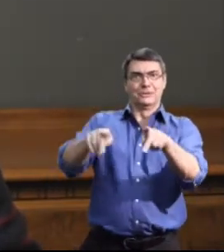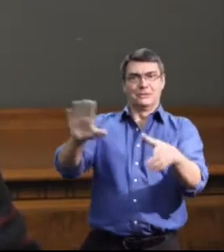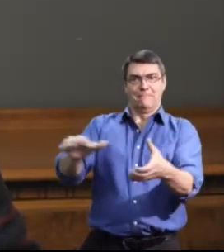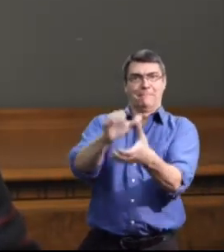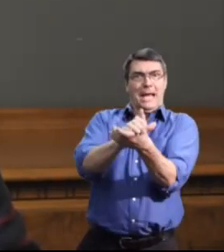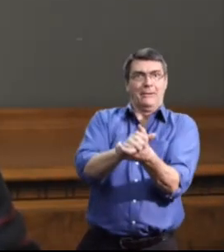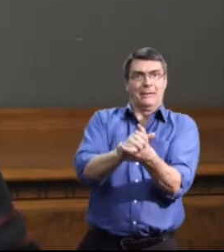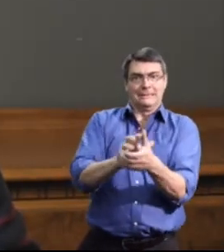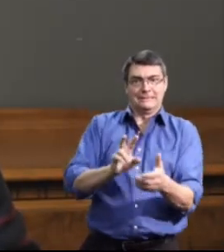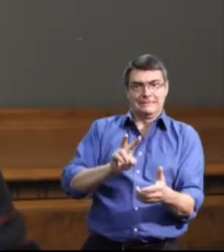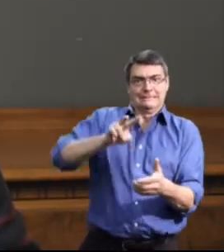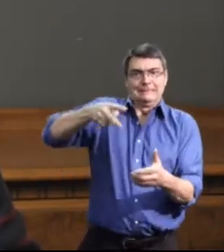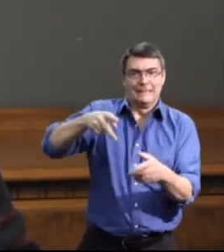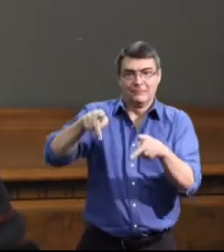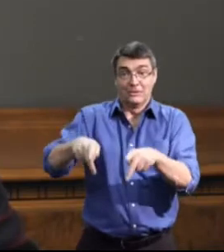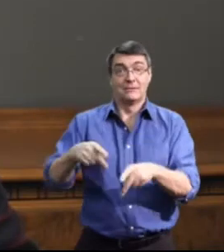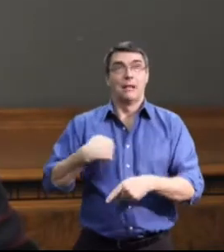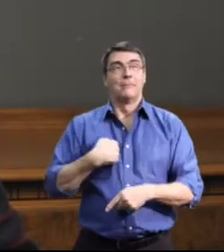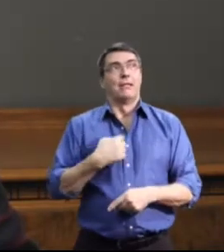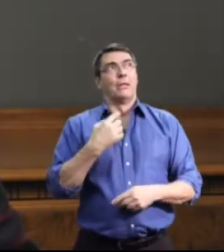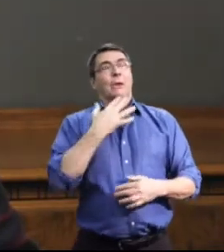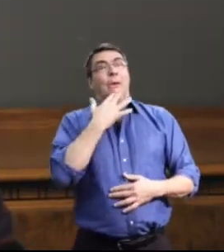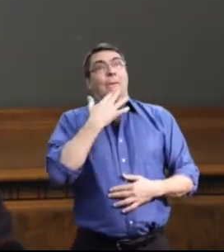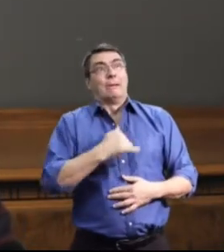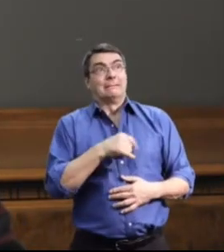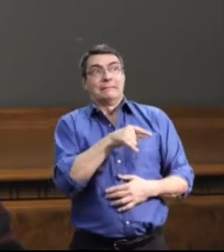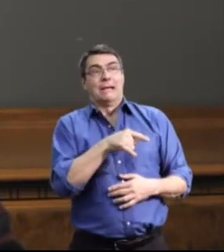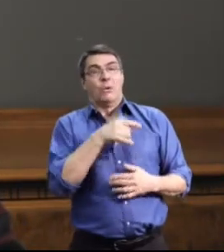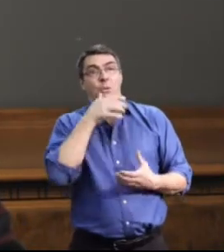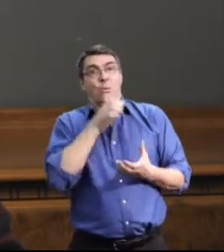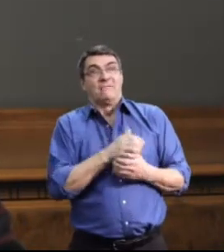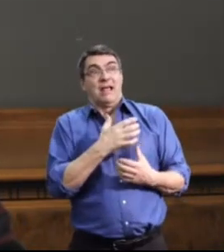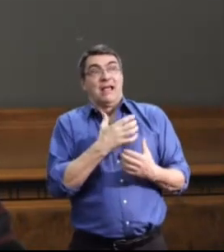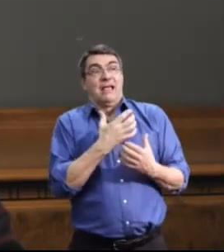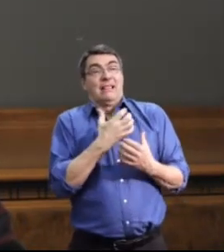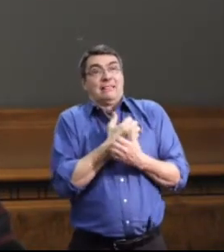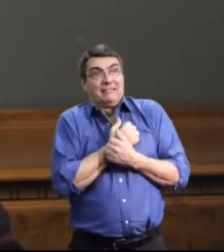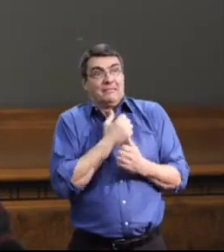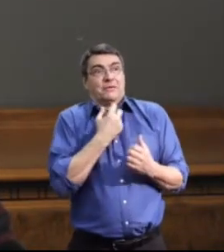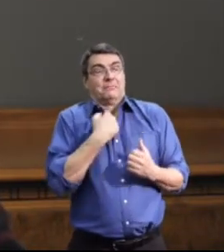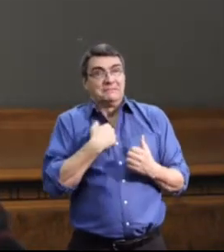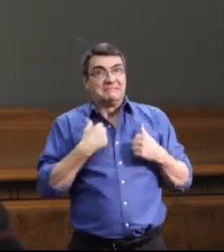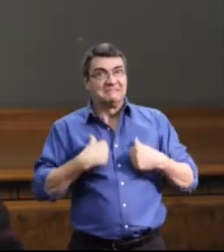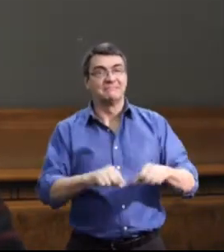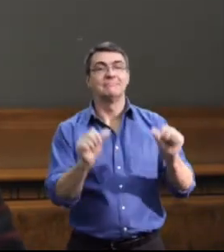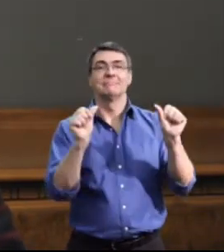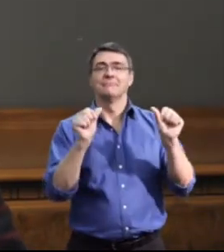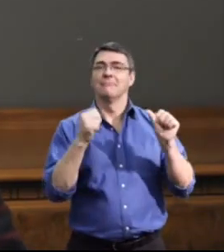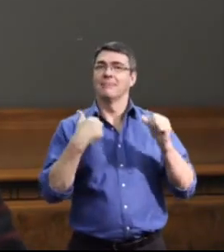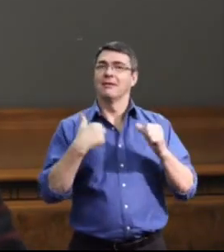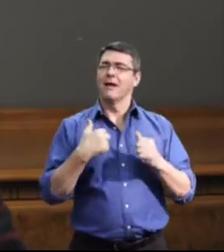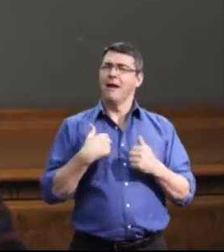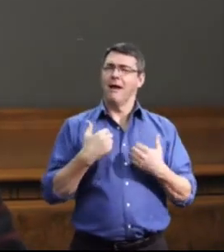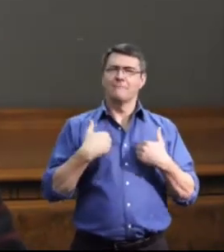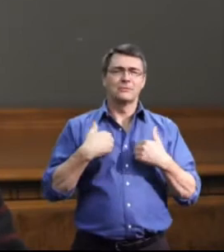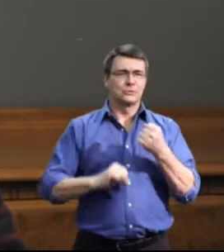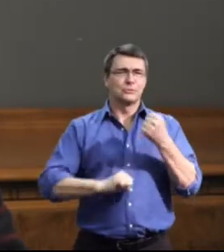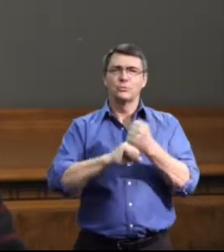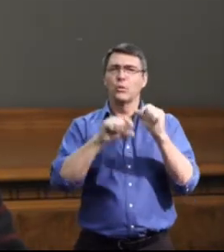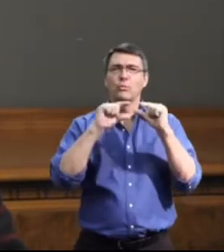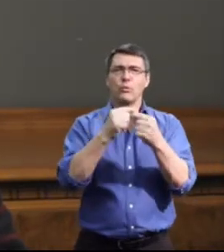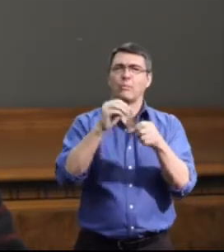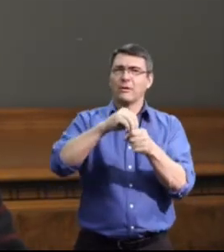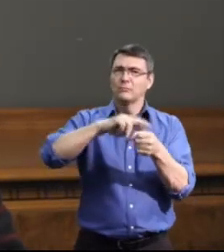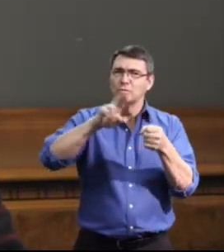And I always think I'm glad she loves us both. We have a support group here in Regina that is absolutely